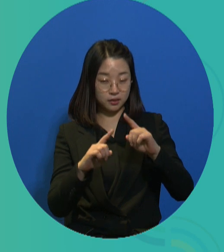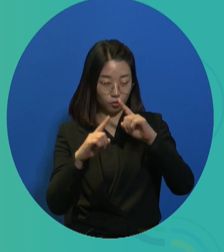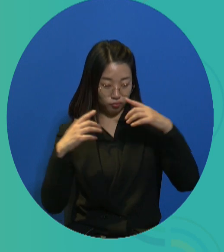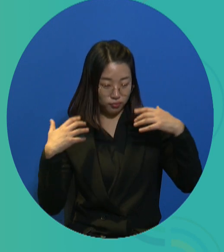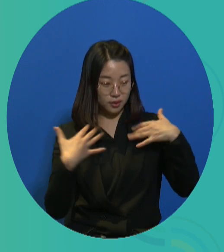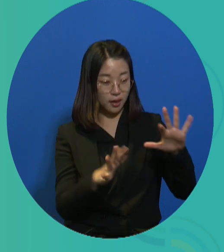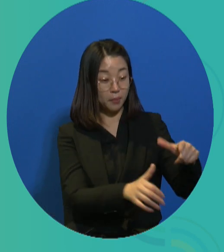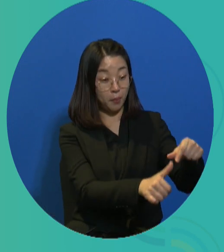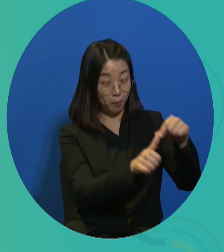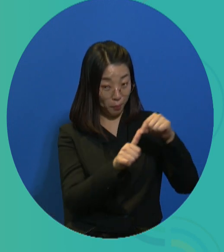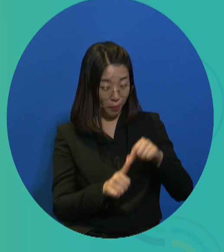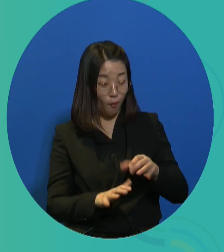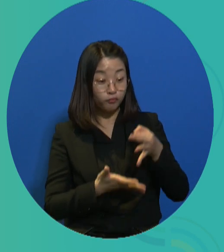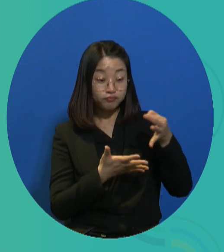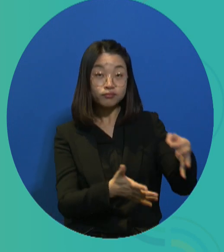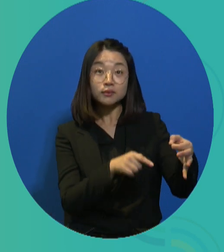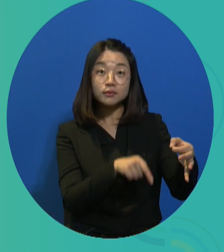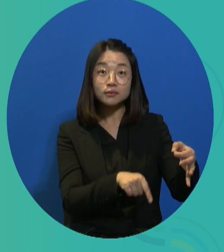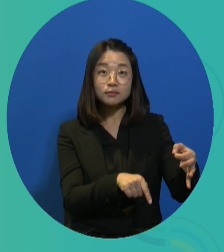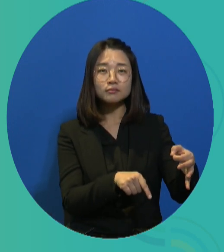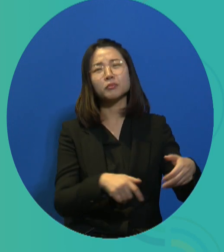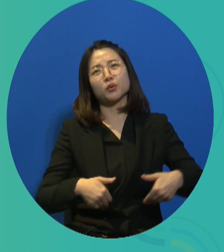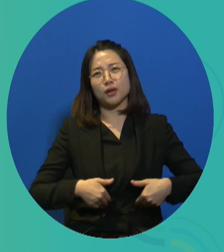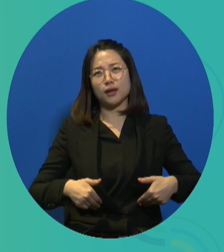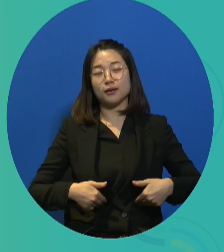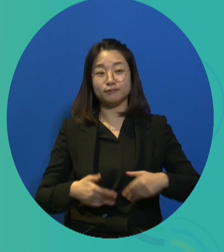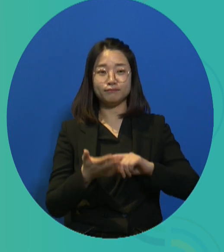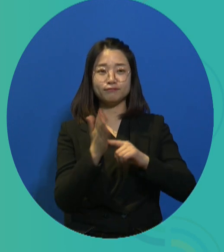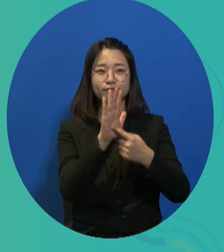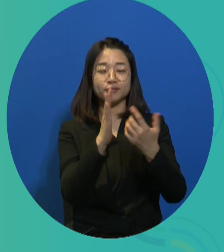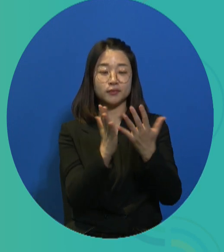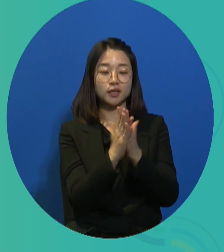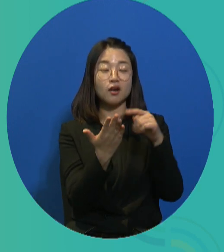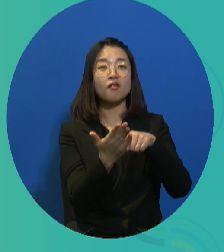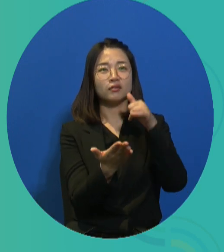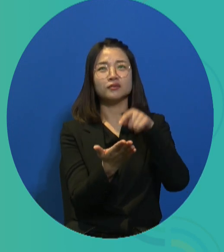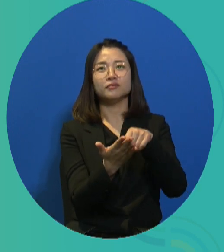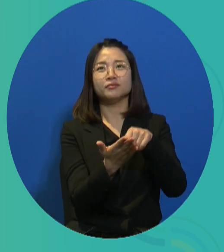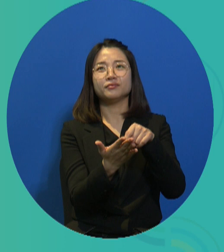public sector. And here they directly reference public citizen work.